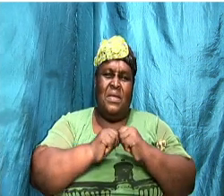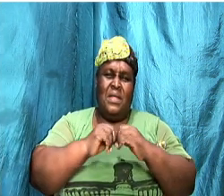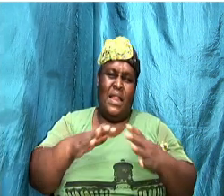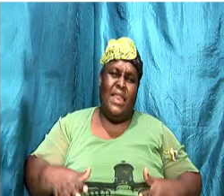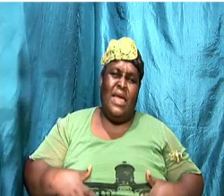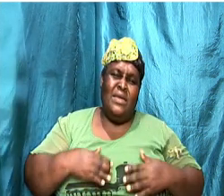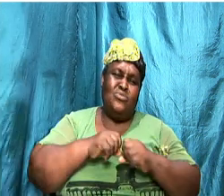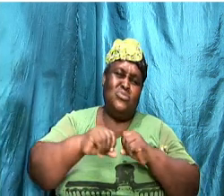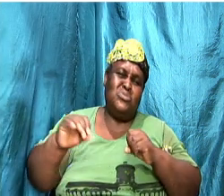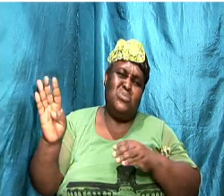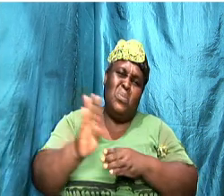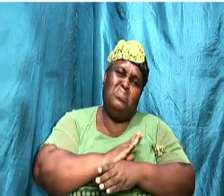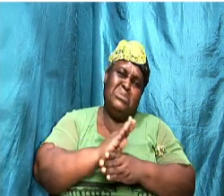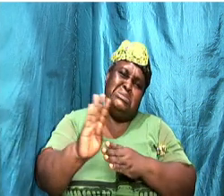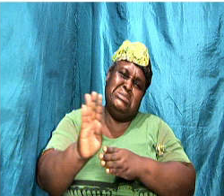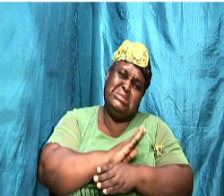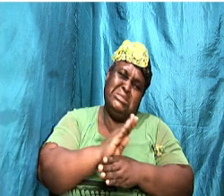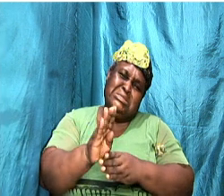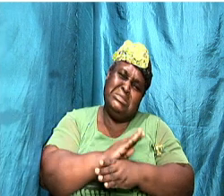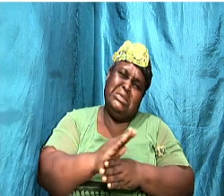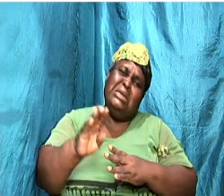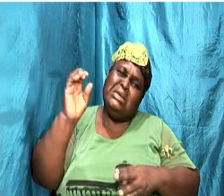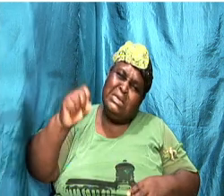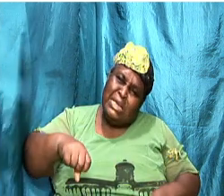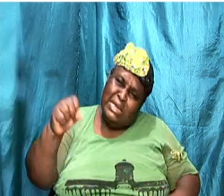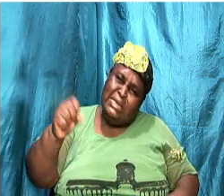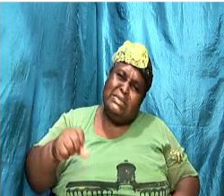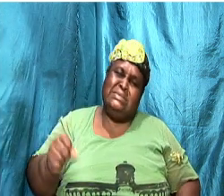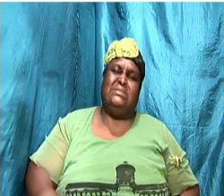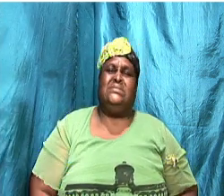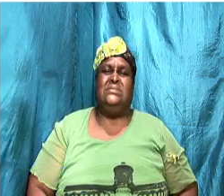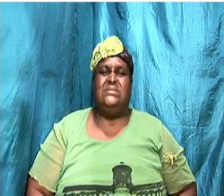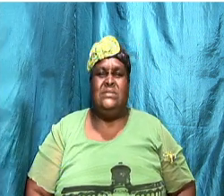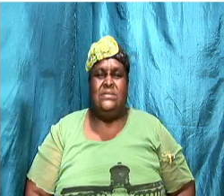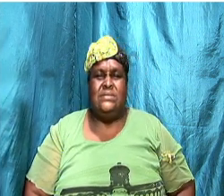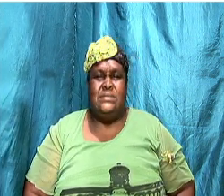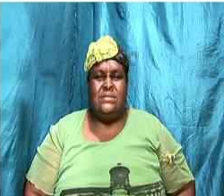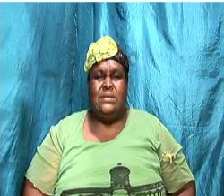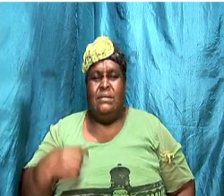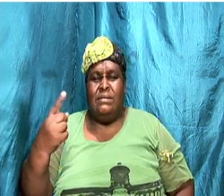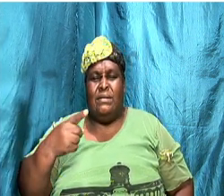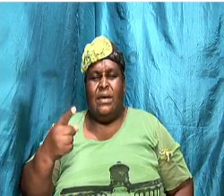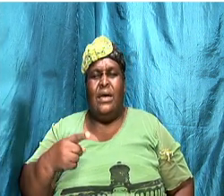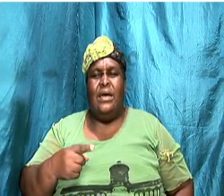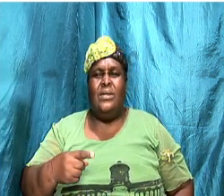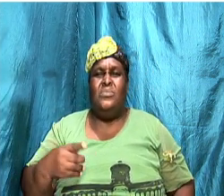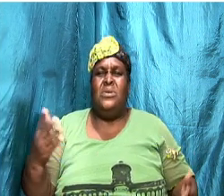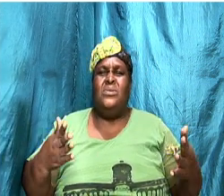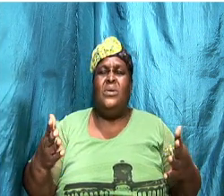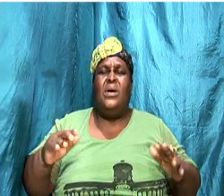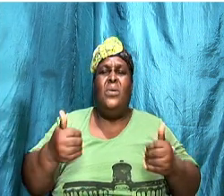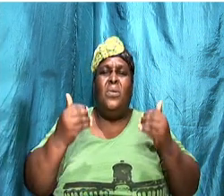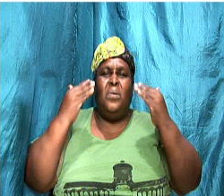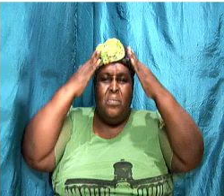busy yes life is so busy look here I always wonder how bishop do it